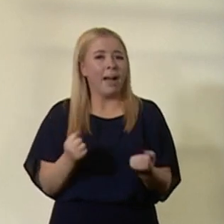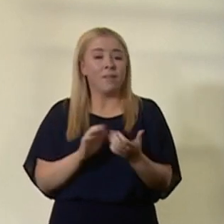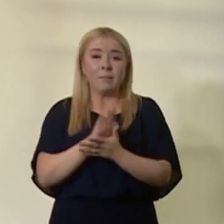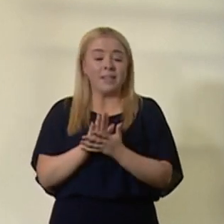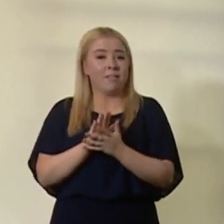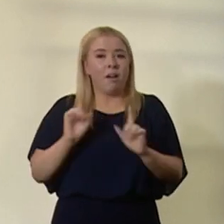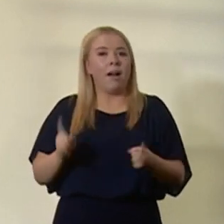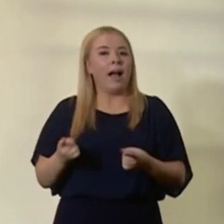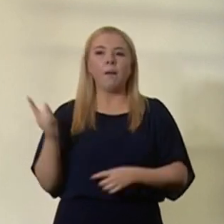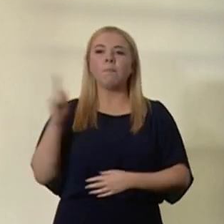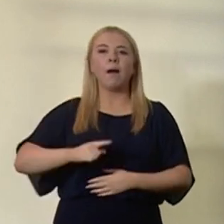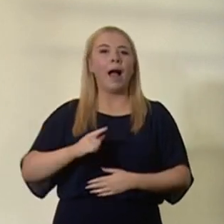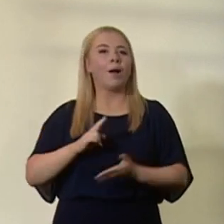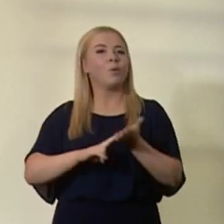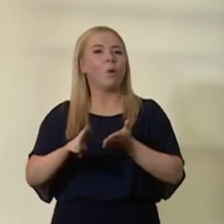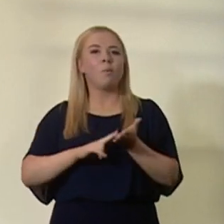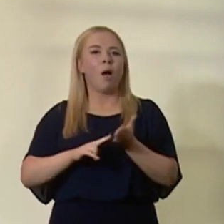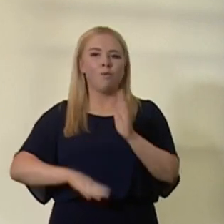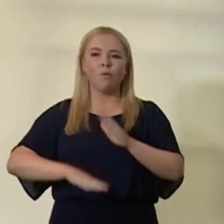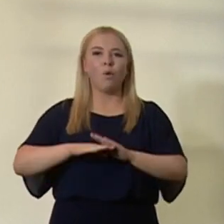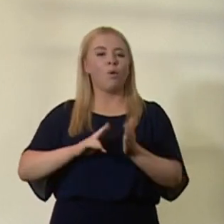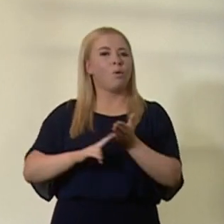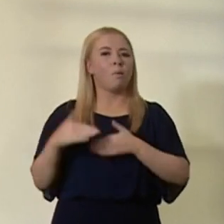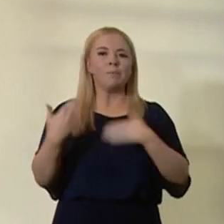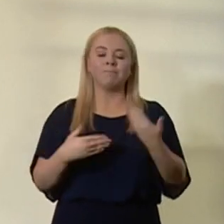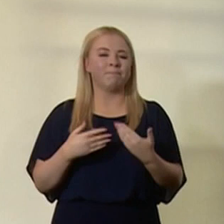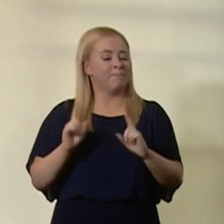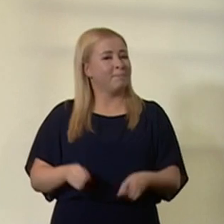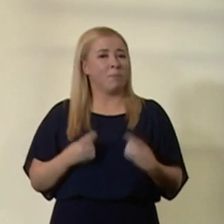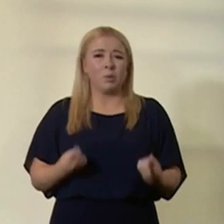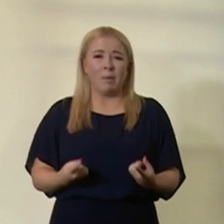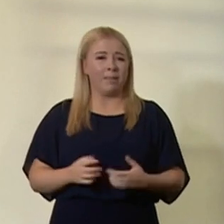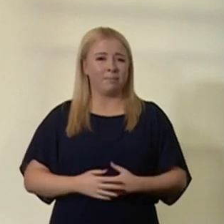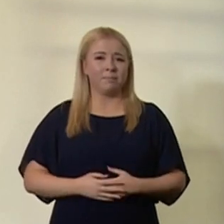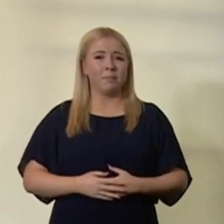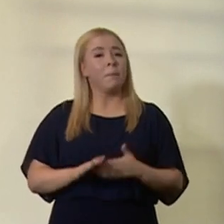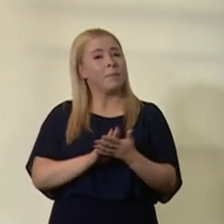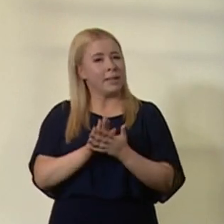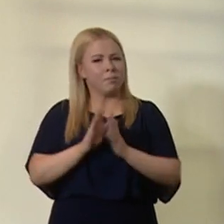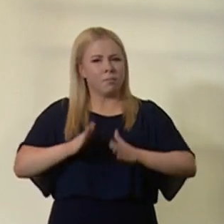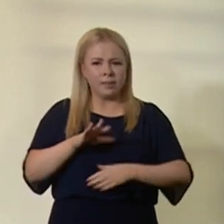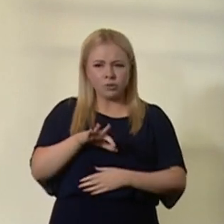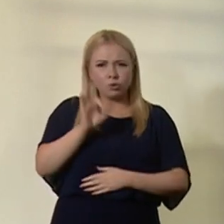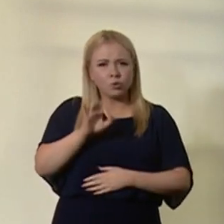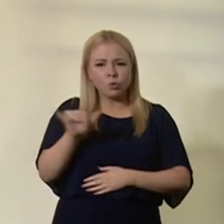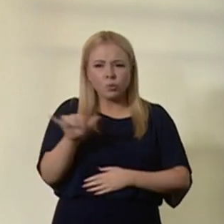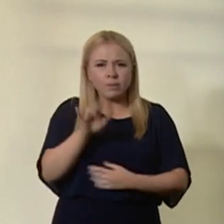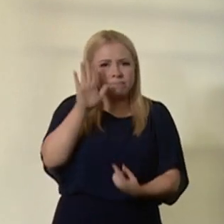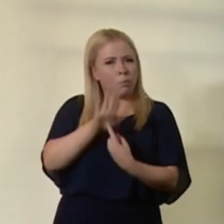simply can't have 100% normality. No country can. So we must choose our priorities.